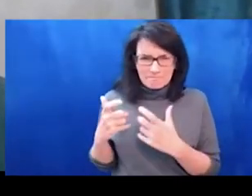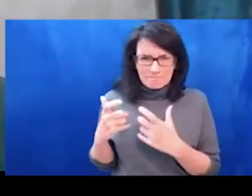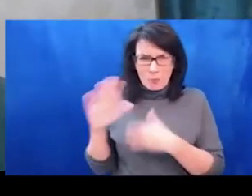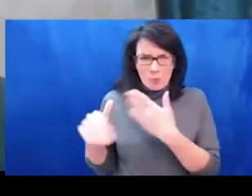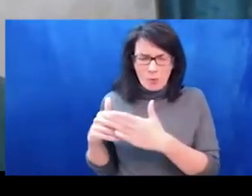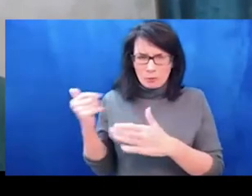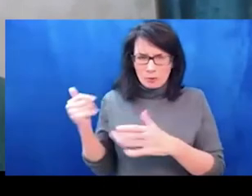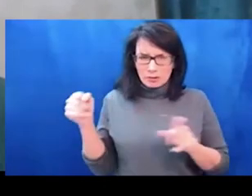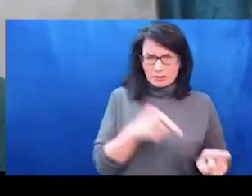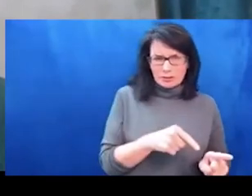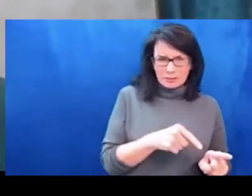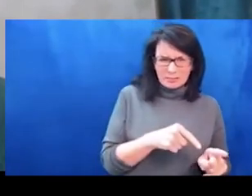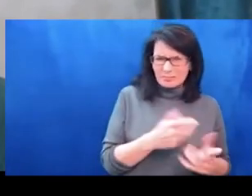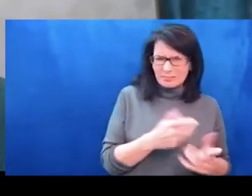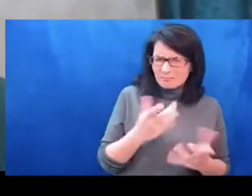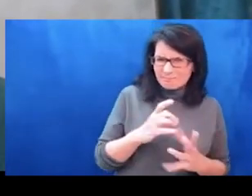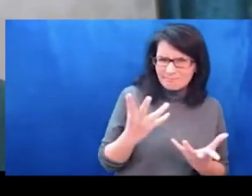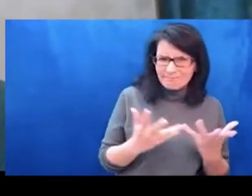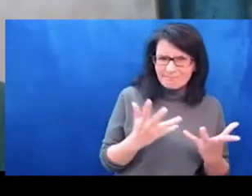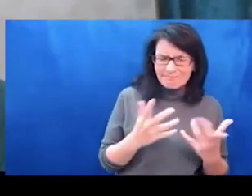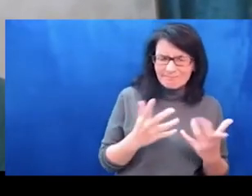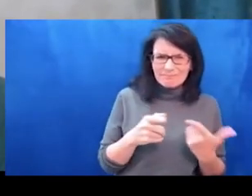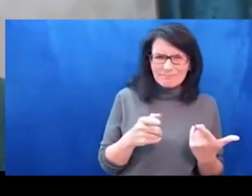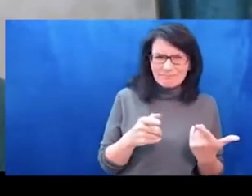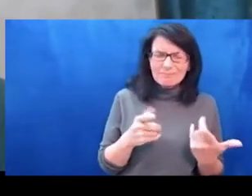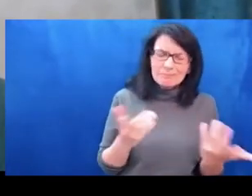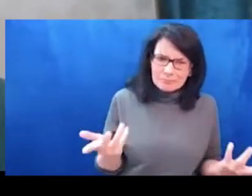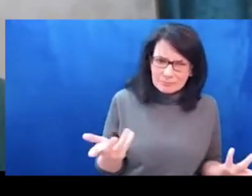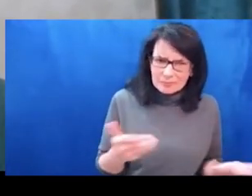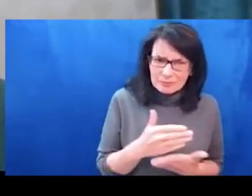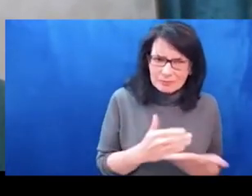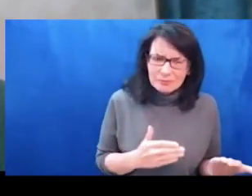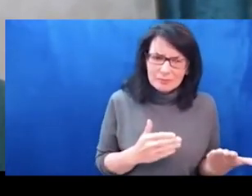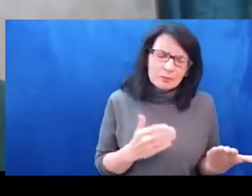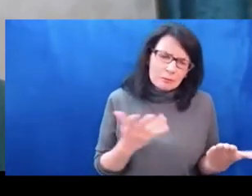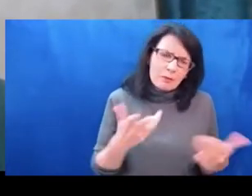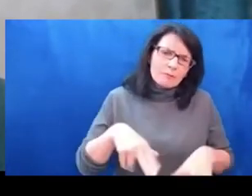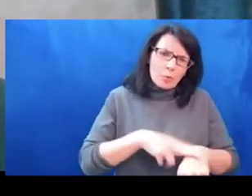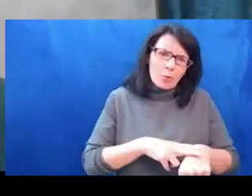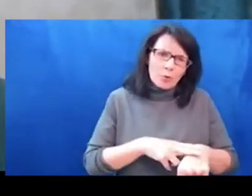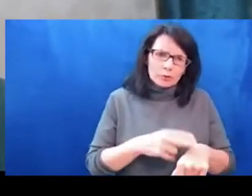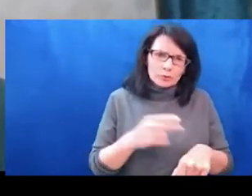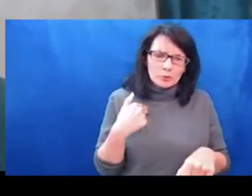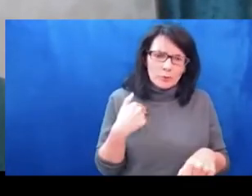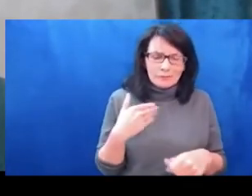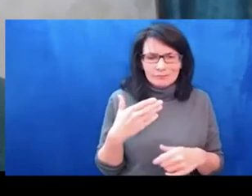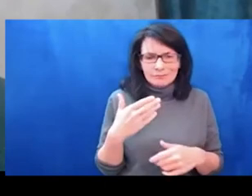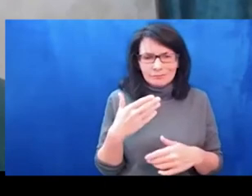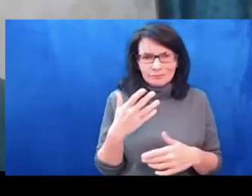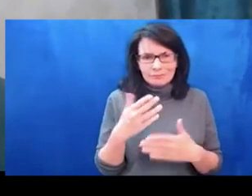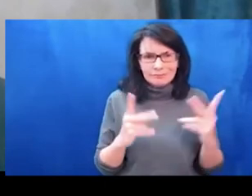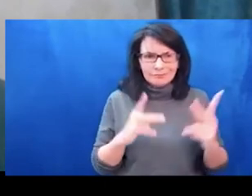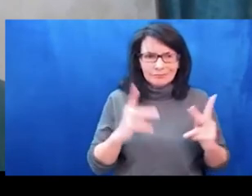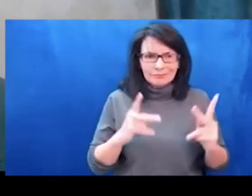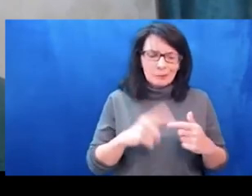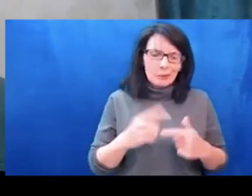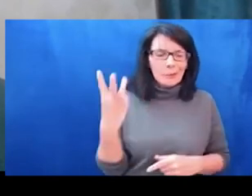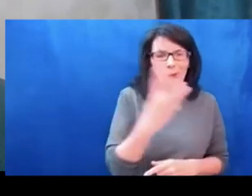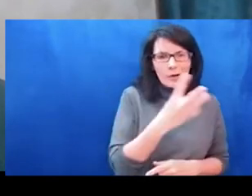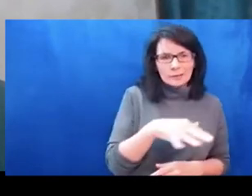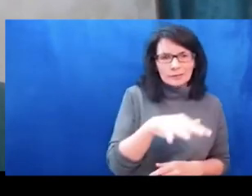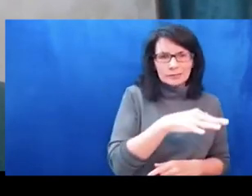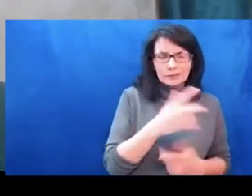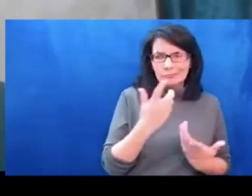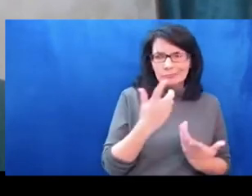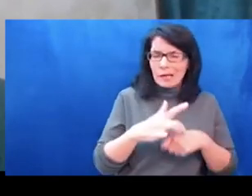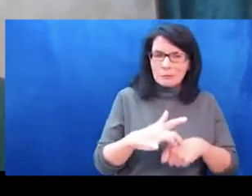After being successful in doing this in Syria, it seems that the Russians are doing or adopting the same strategy in Ukraine. But this